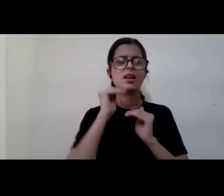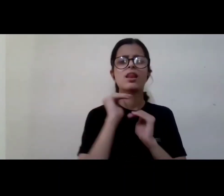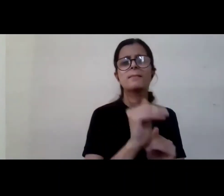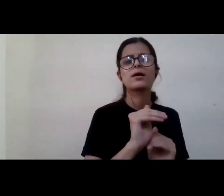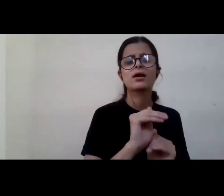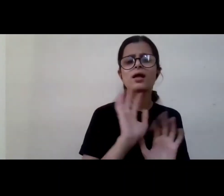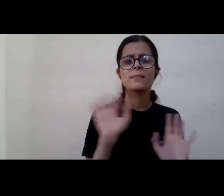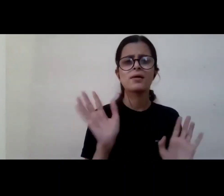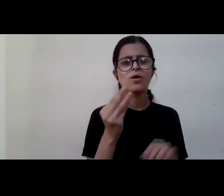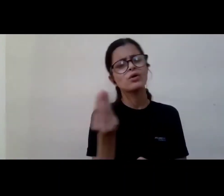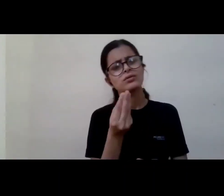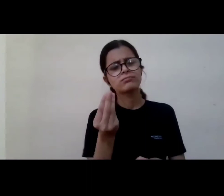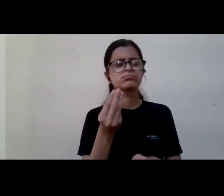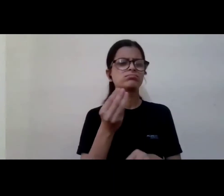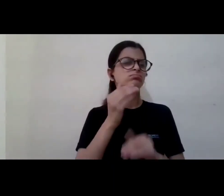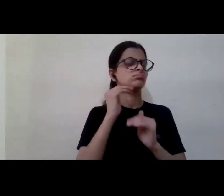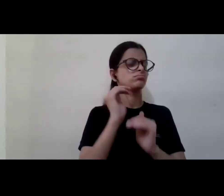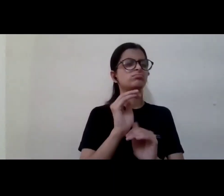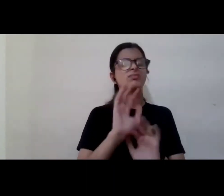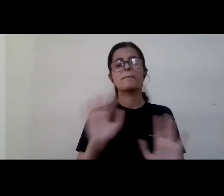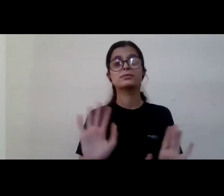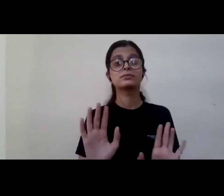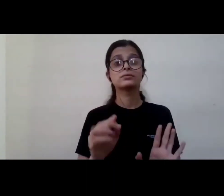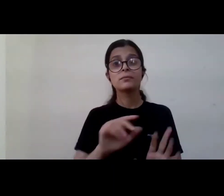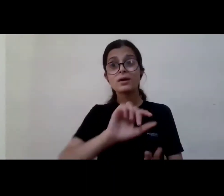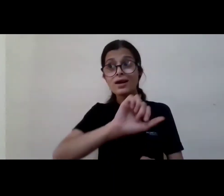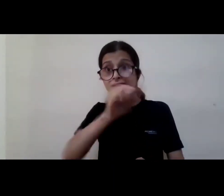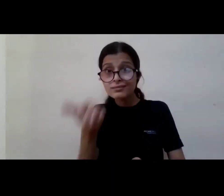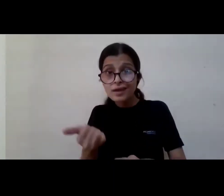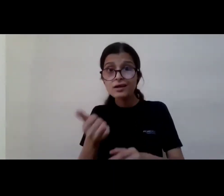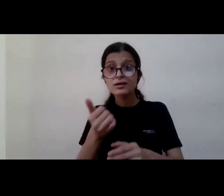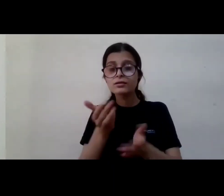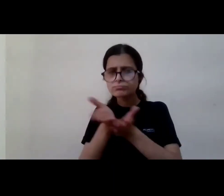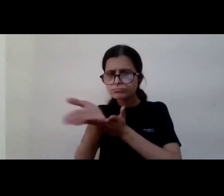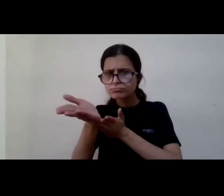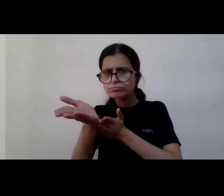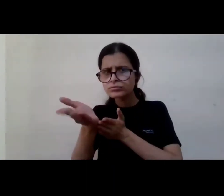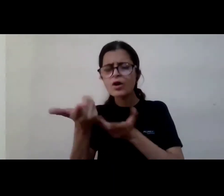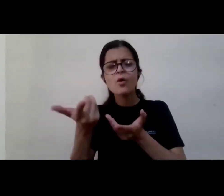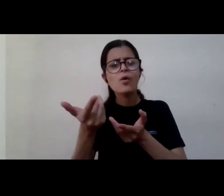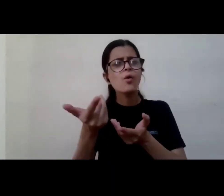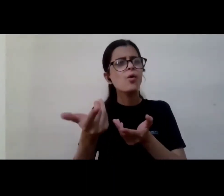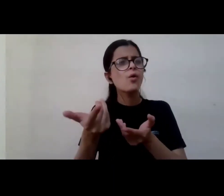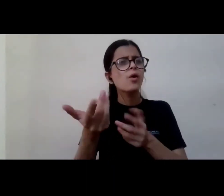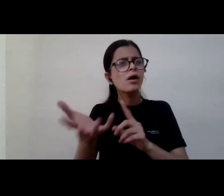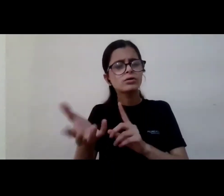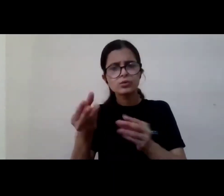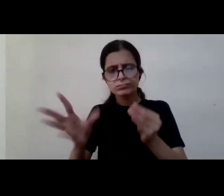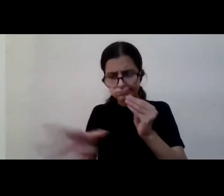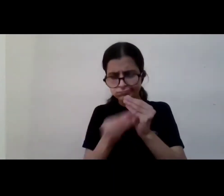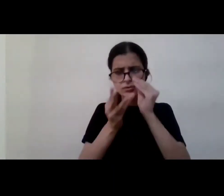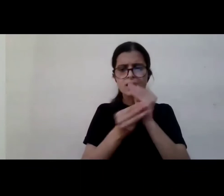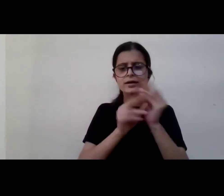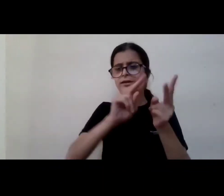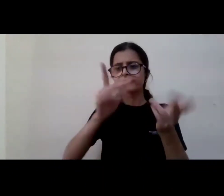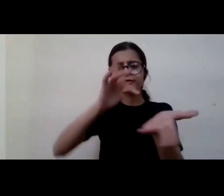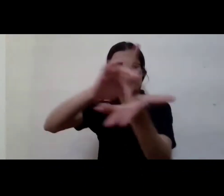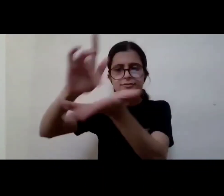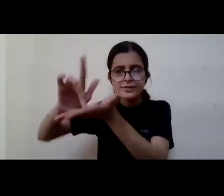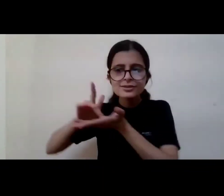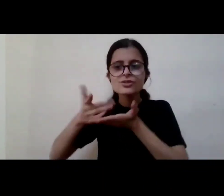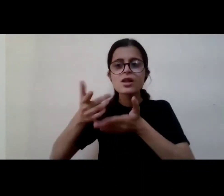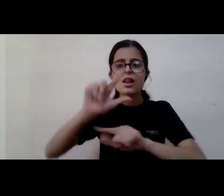languages but sir is there any uh plans in your future like to add some original language